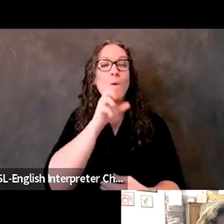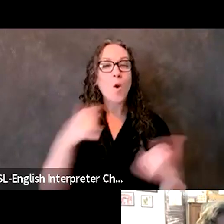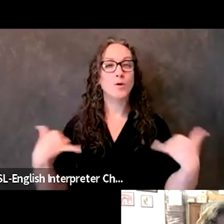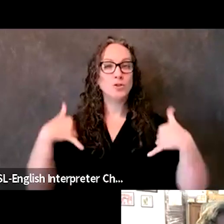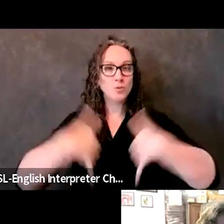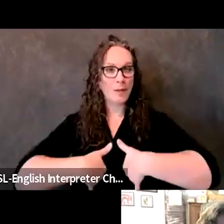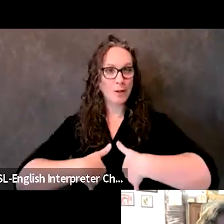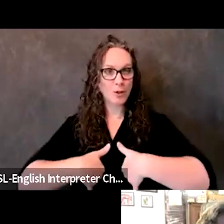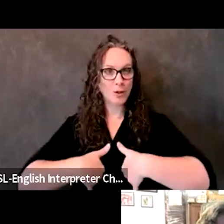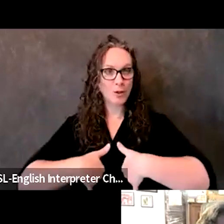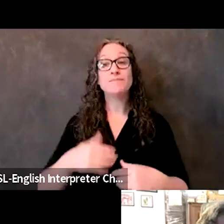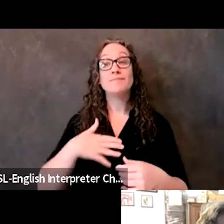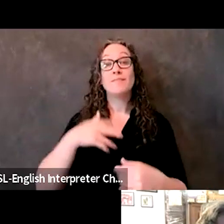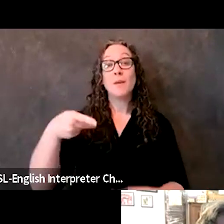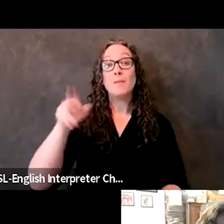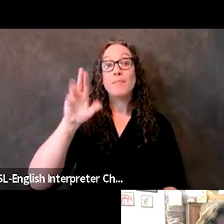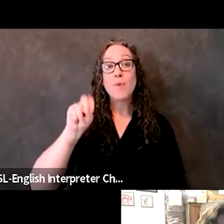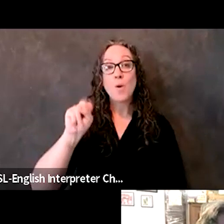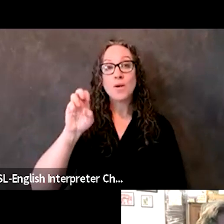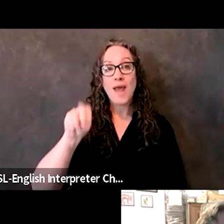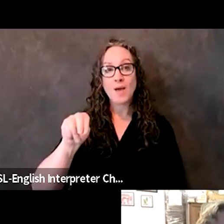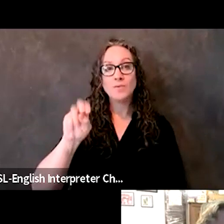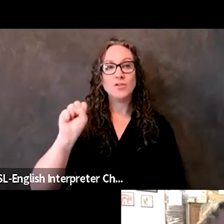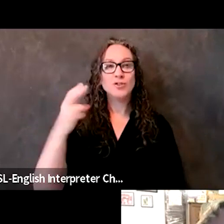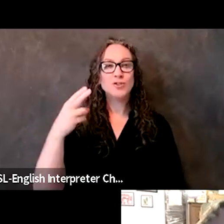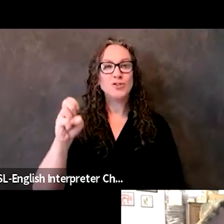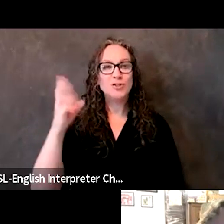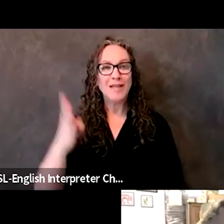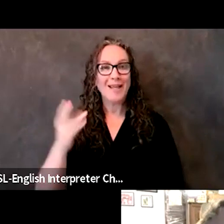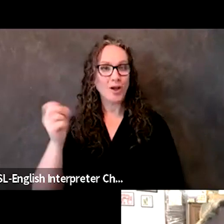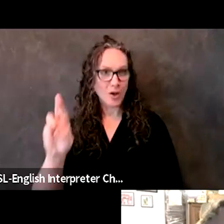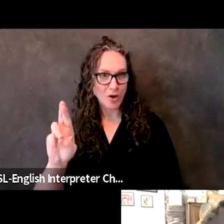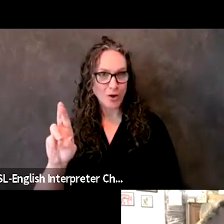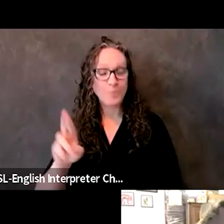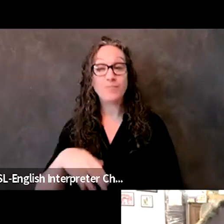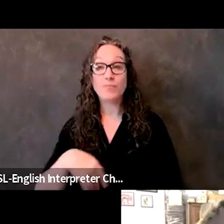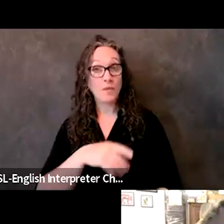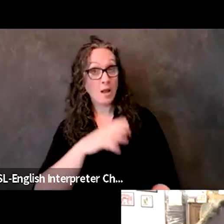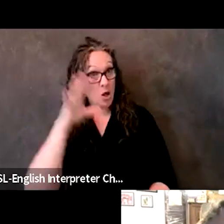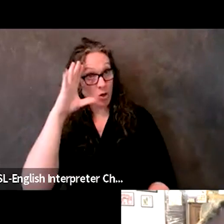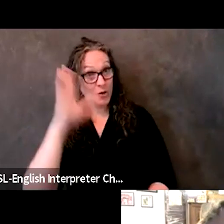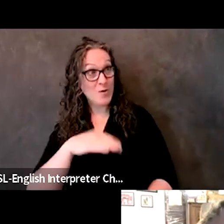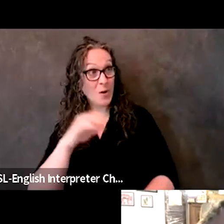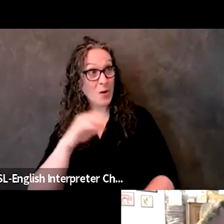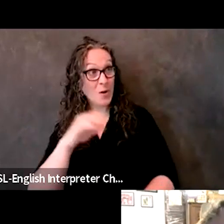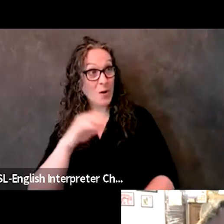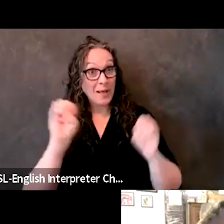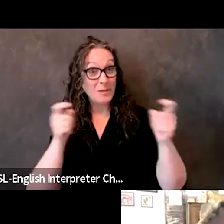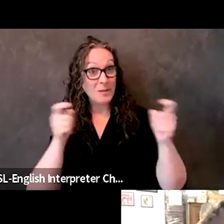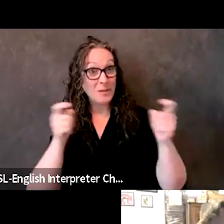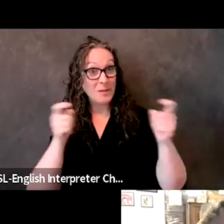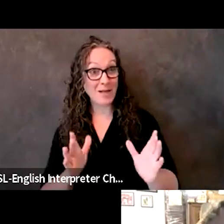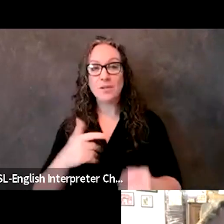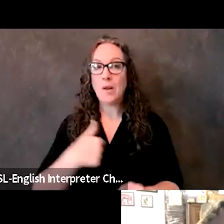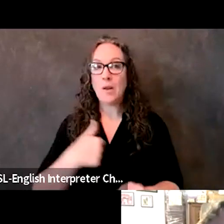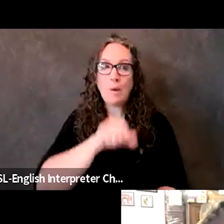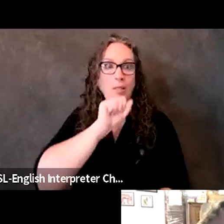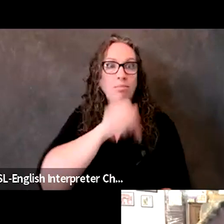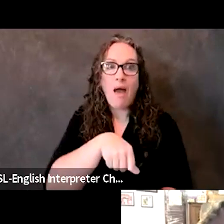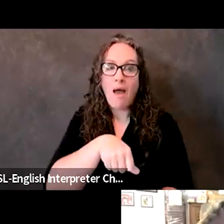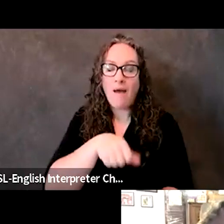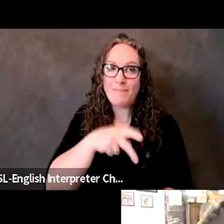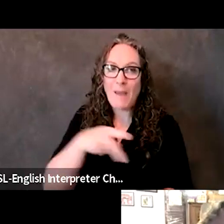are she, her. You know, one thing, Vance, I'm sure you know about emergency managers is we love a good PowerPoint.